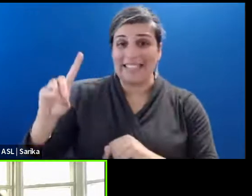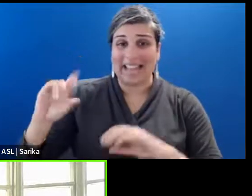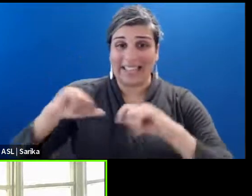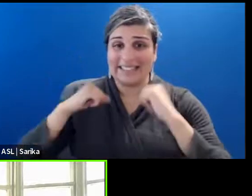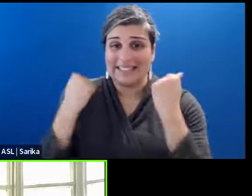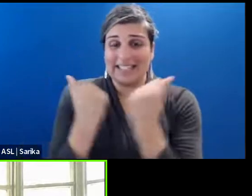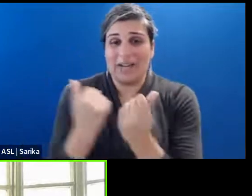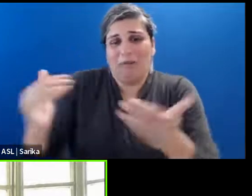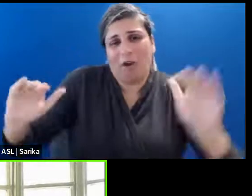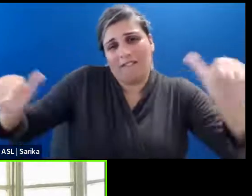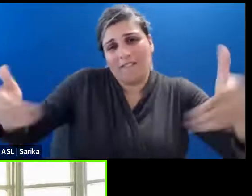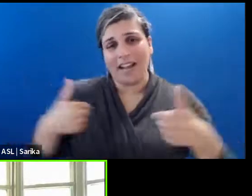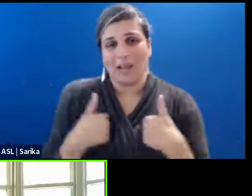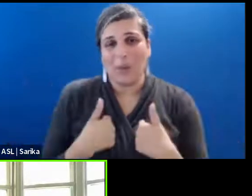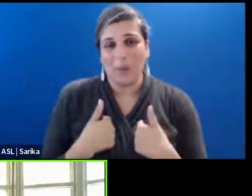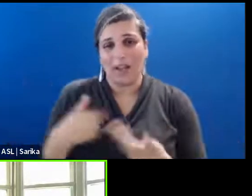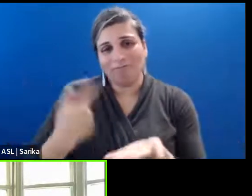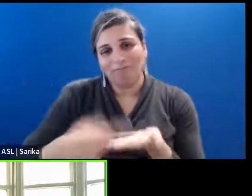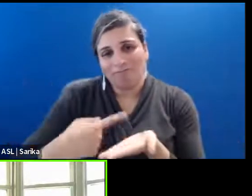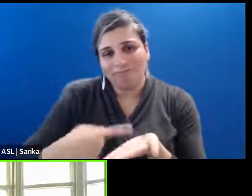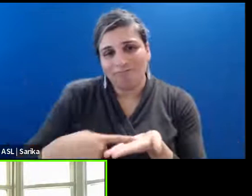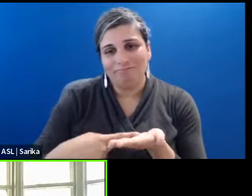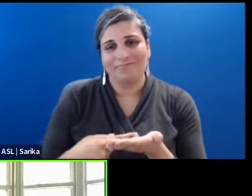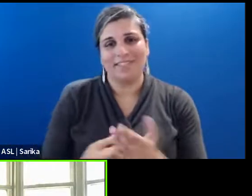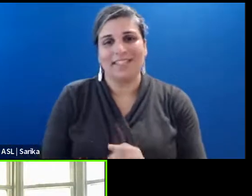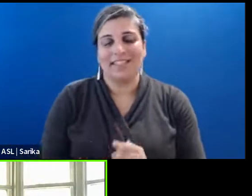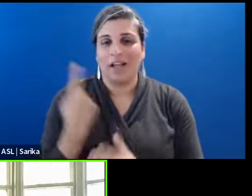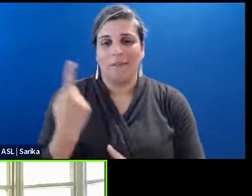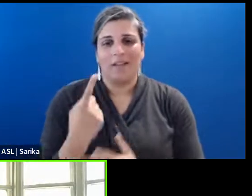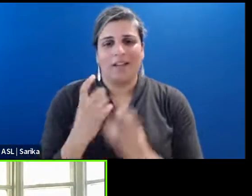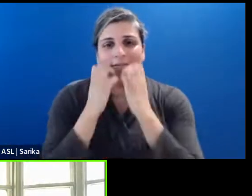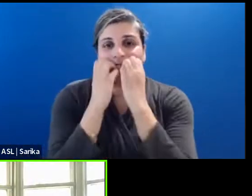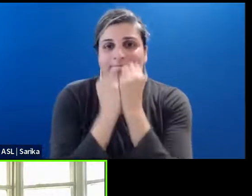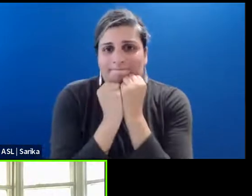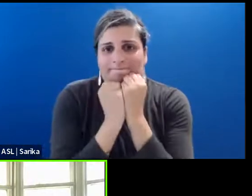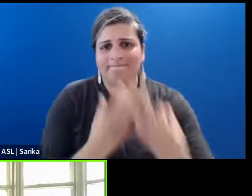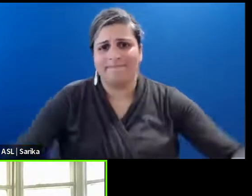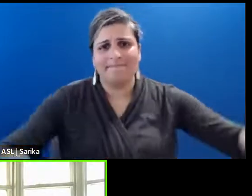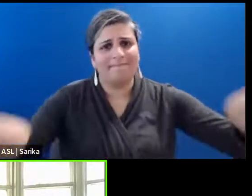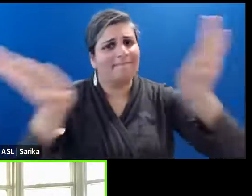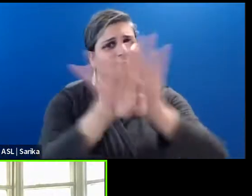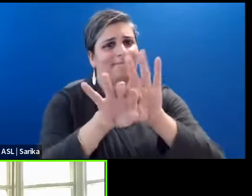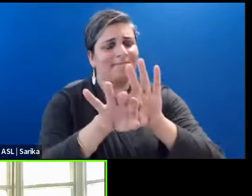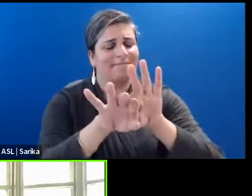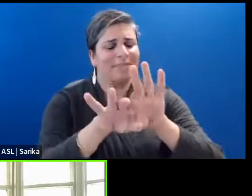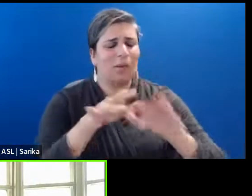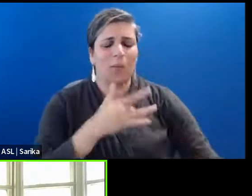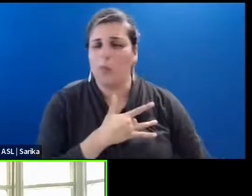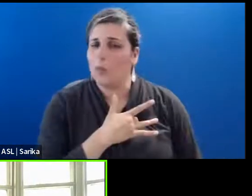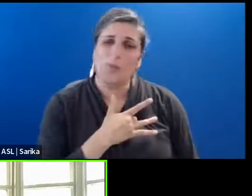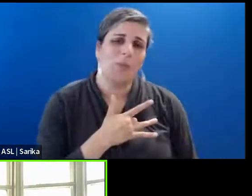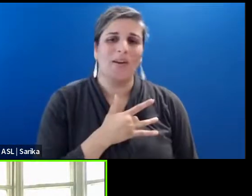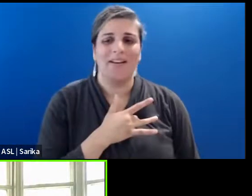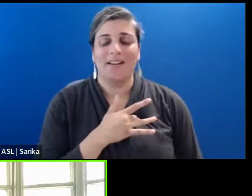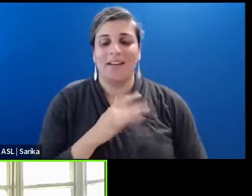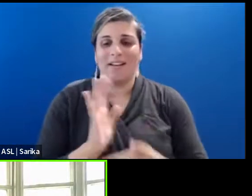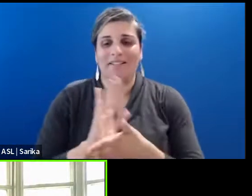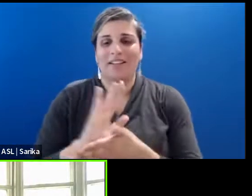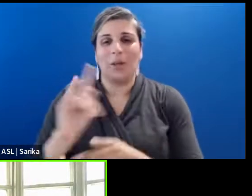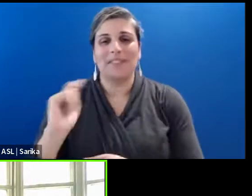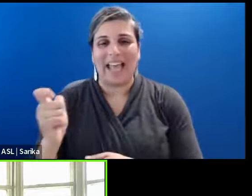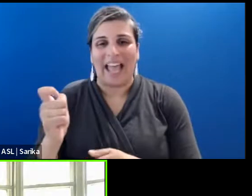to talk about something that is very important and very close to my heart, which is film tax incentives.